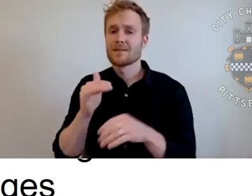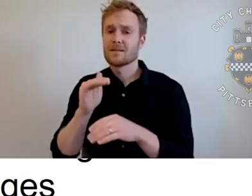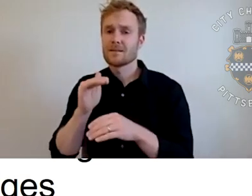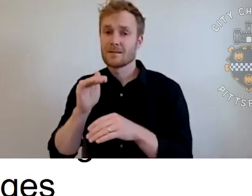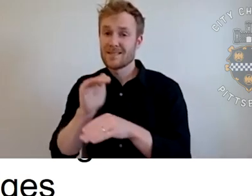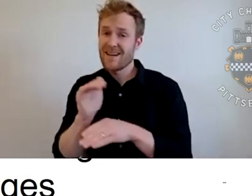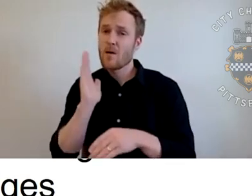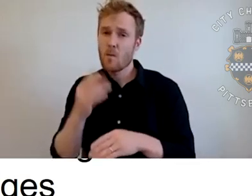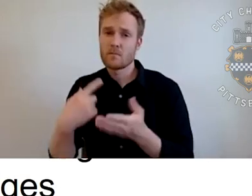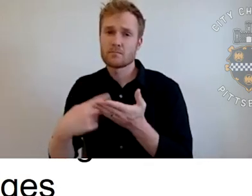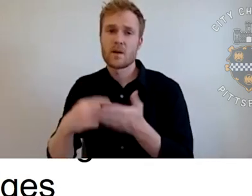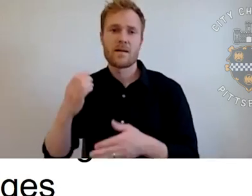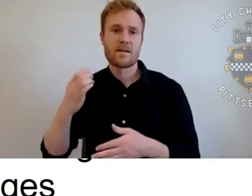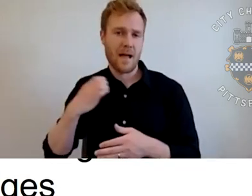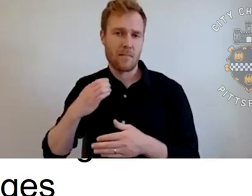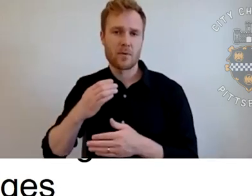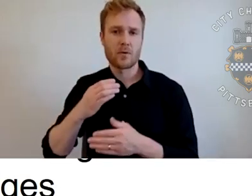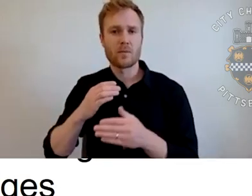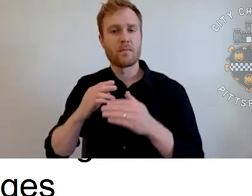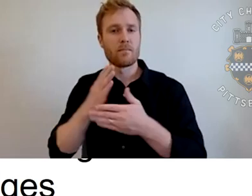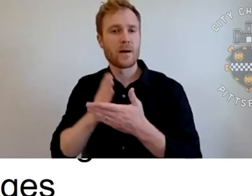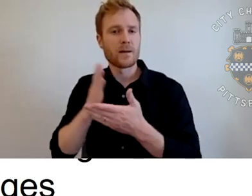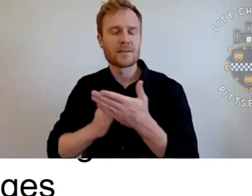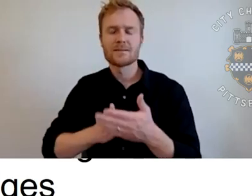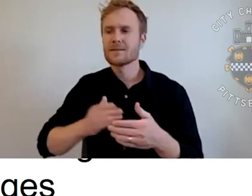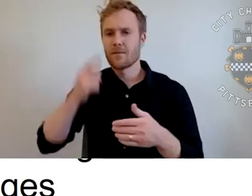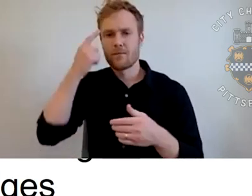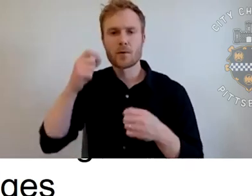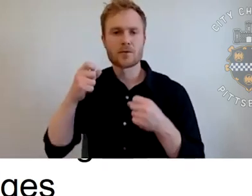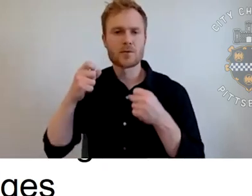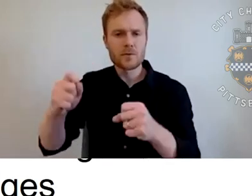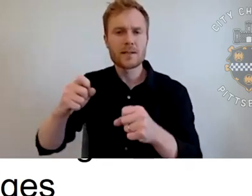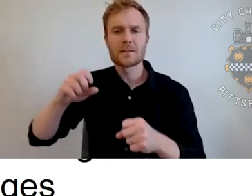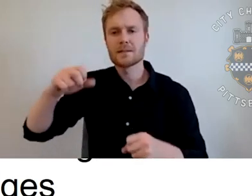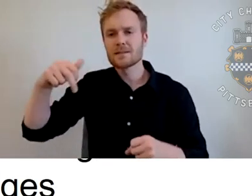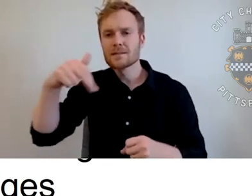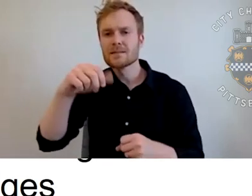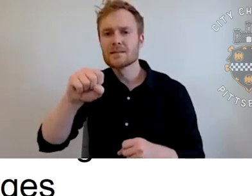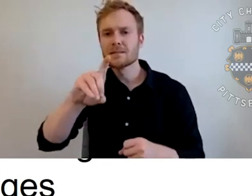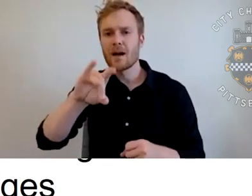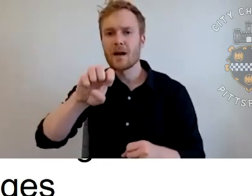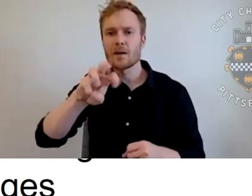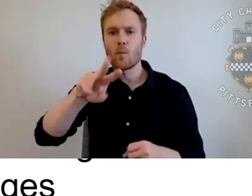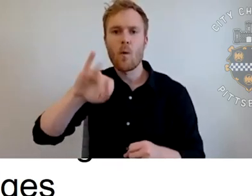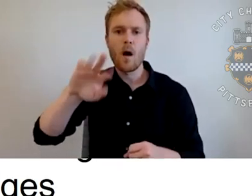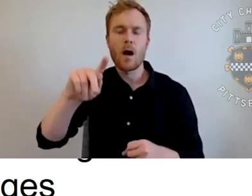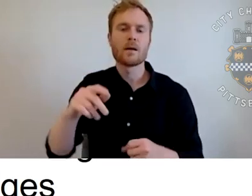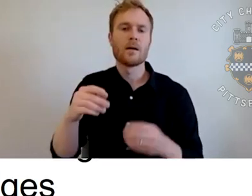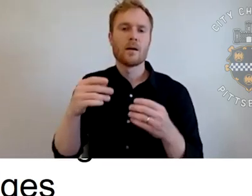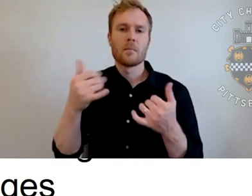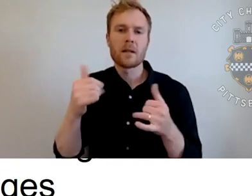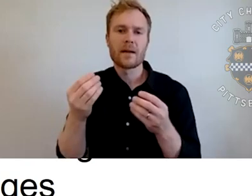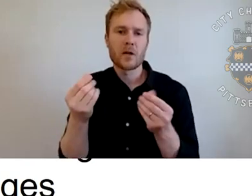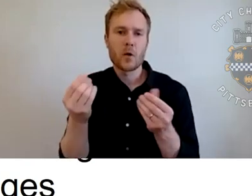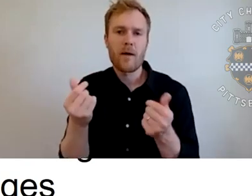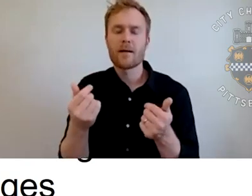It's the streets and sidewalks, parks, pools, playgrounds, bridges, ball fields, all that kind of stuff. If you're ever on our website,